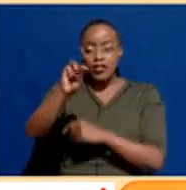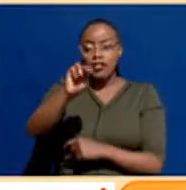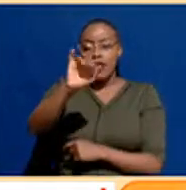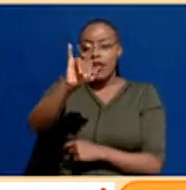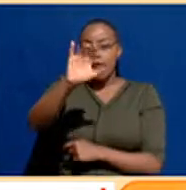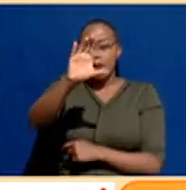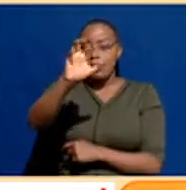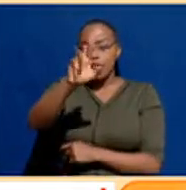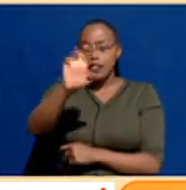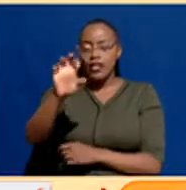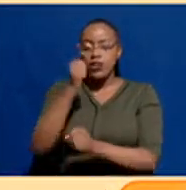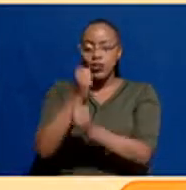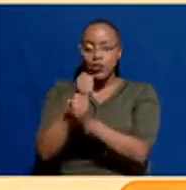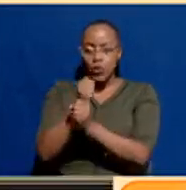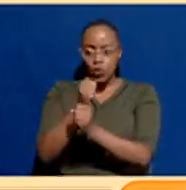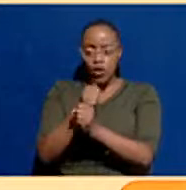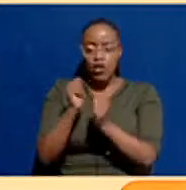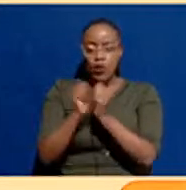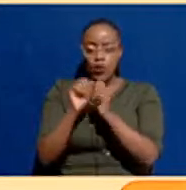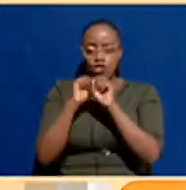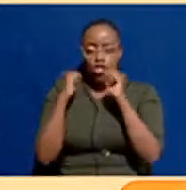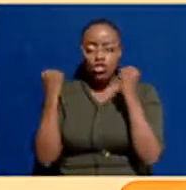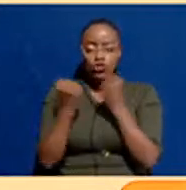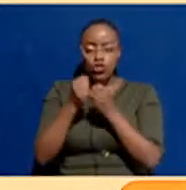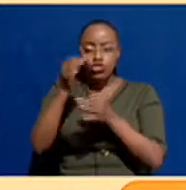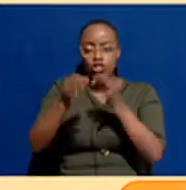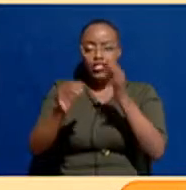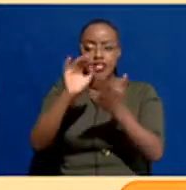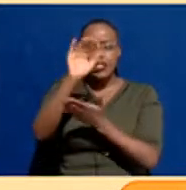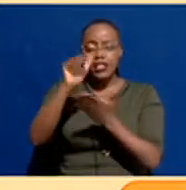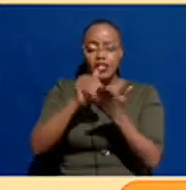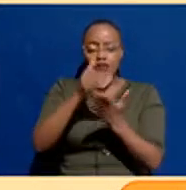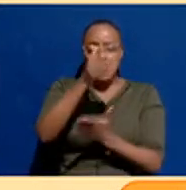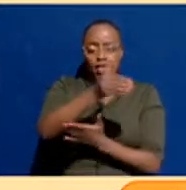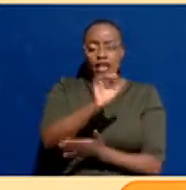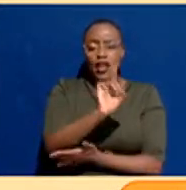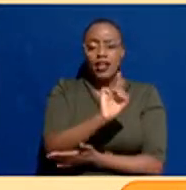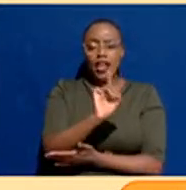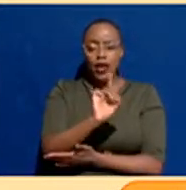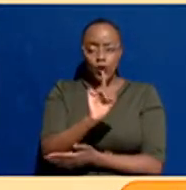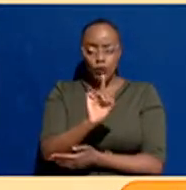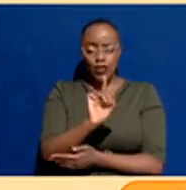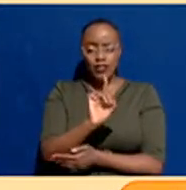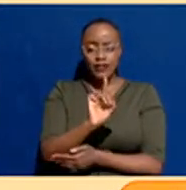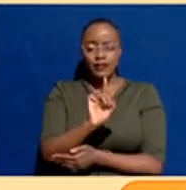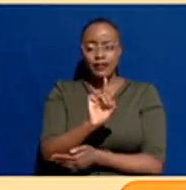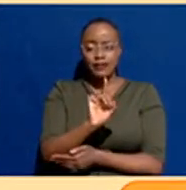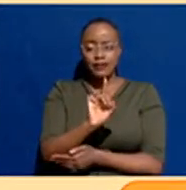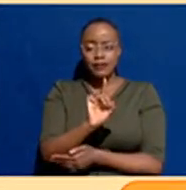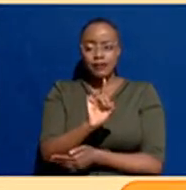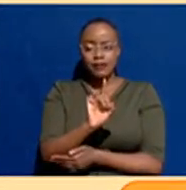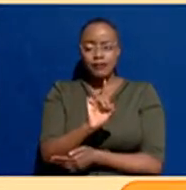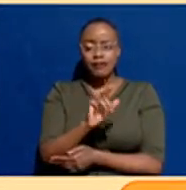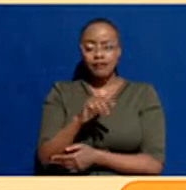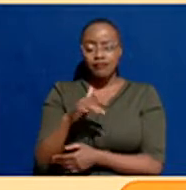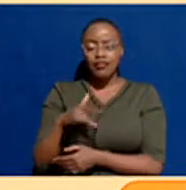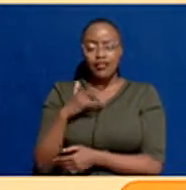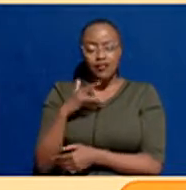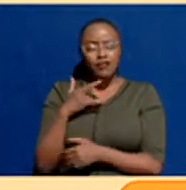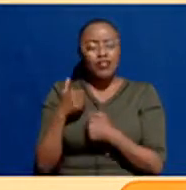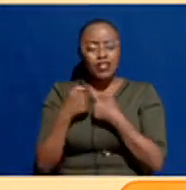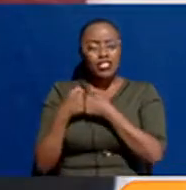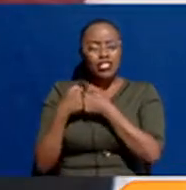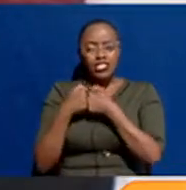working with social justice centers here in Nairobi. I felt so